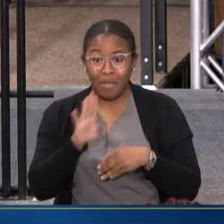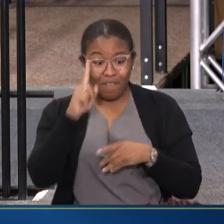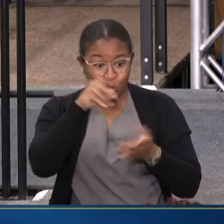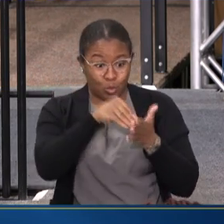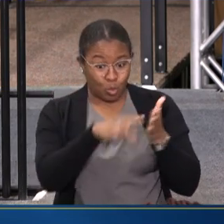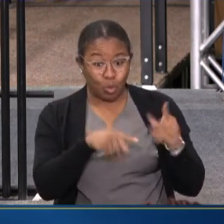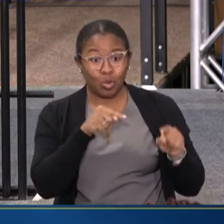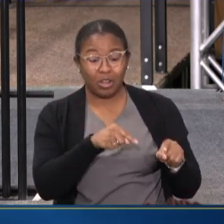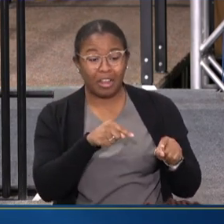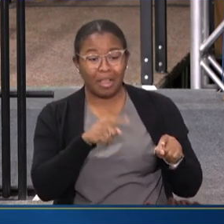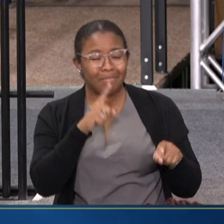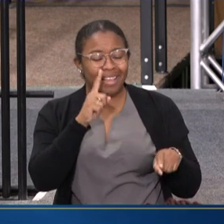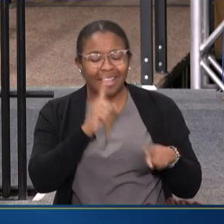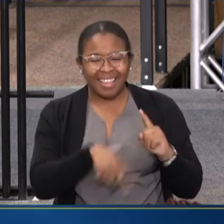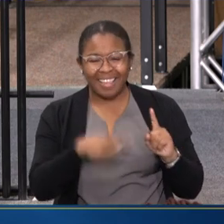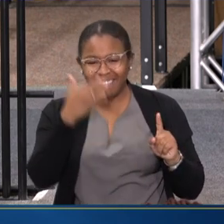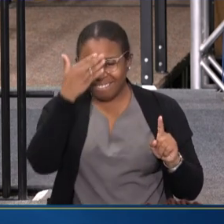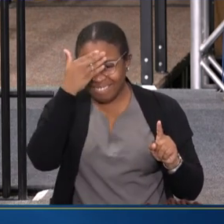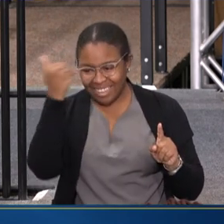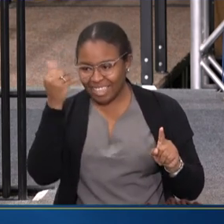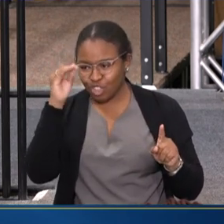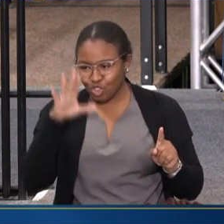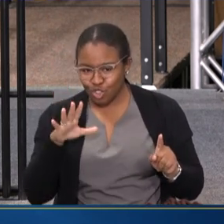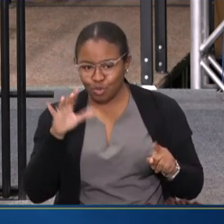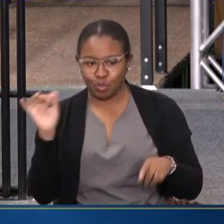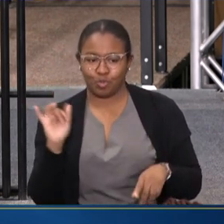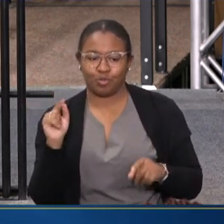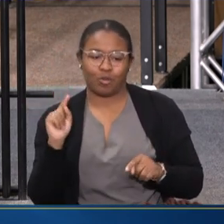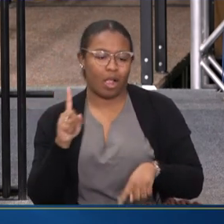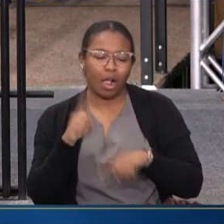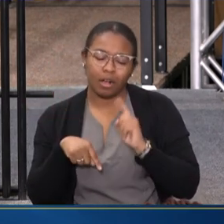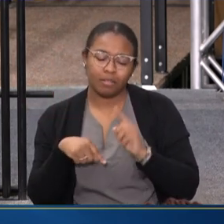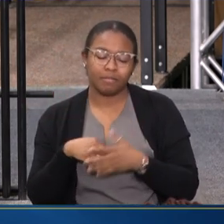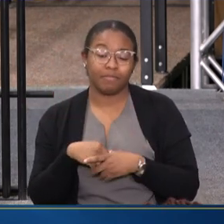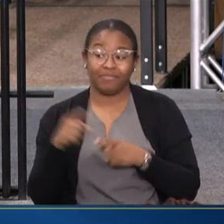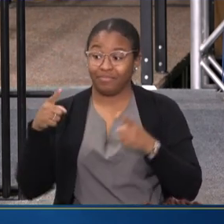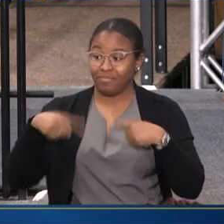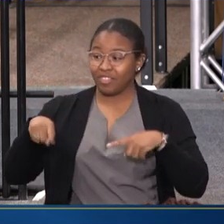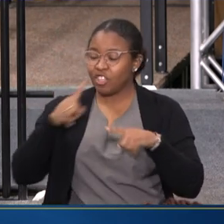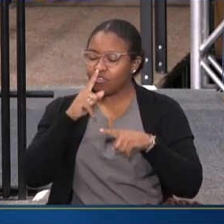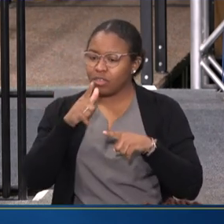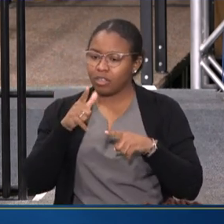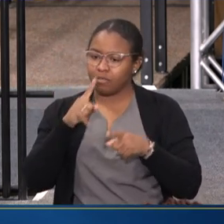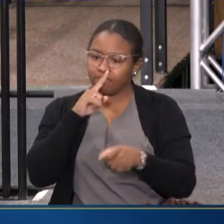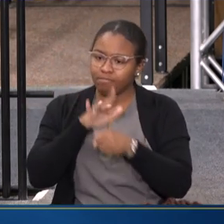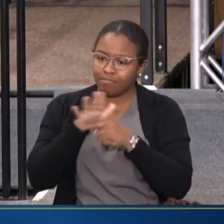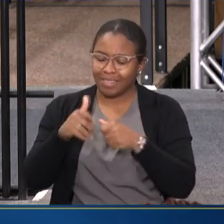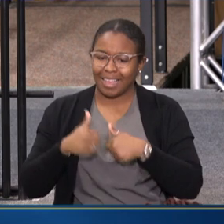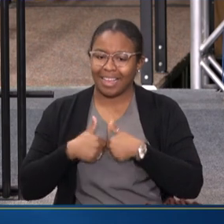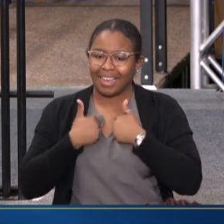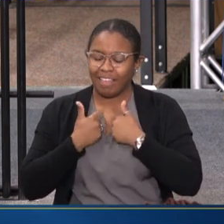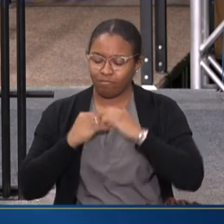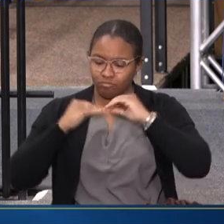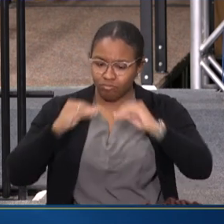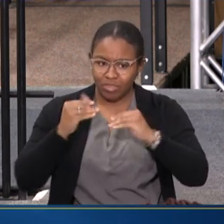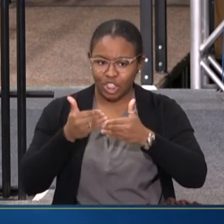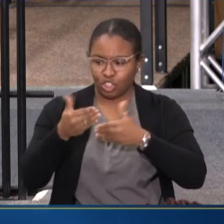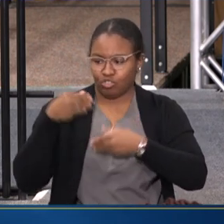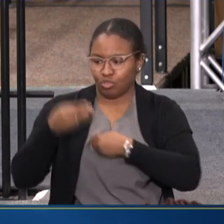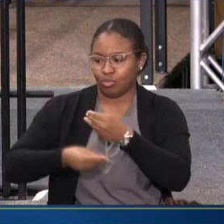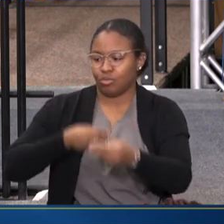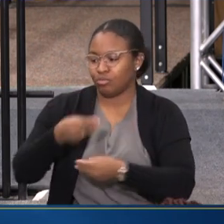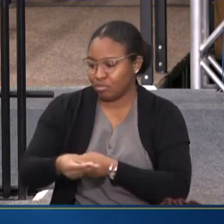STUDENTS, BUT WE CAN'T FORGET OUR TEACHERS. THESE FOLKS HAVE DEDICATED THEIR LIVES TO THE NEXT GENERATION.